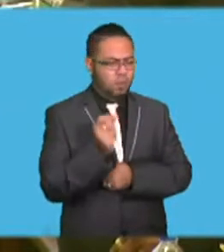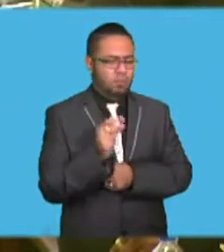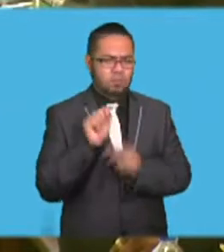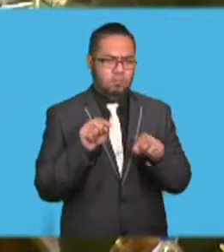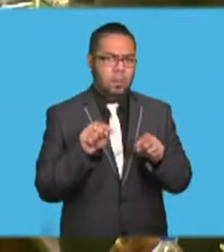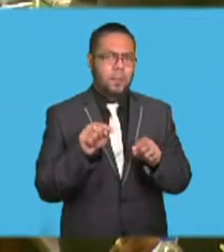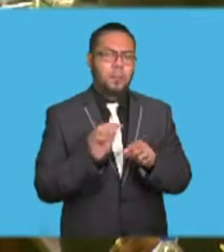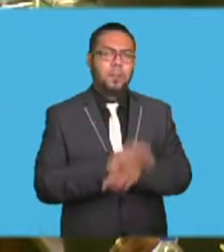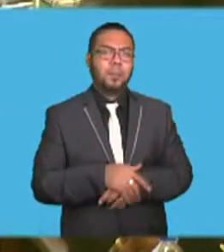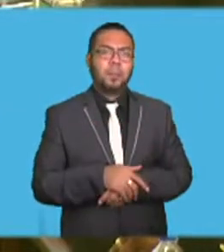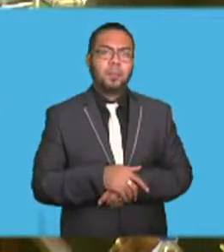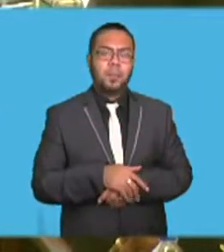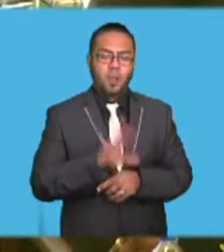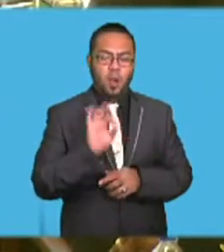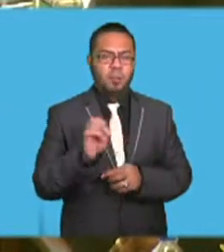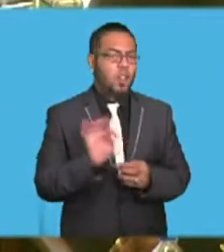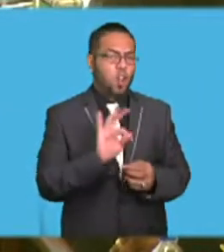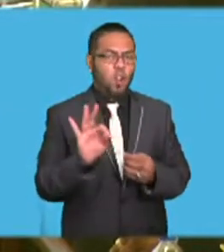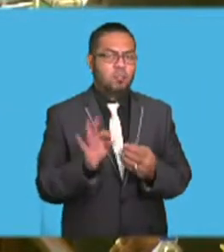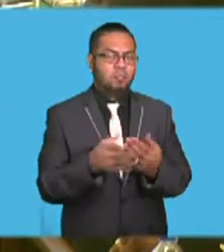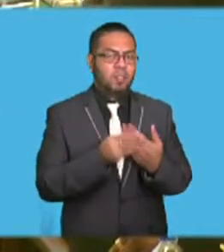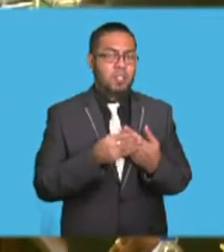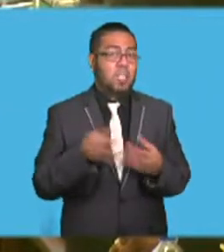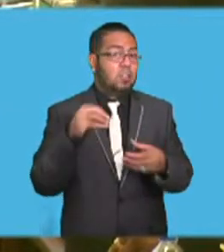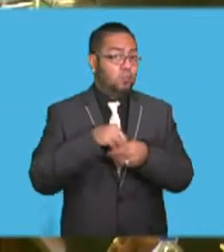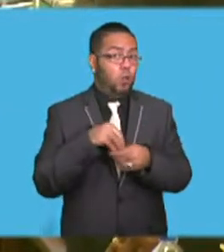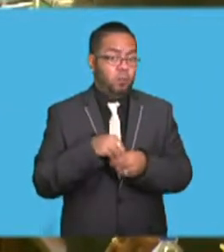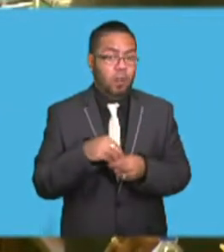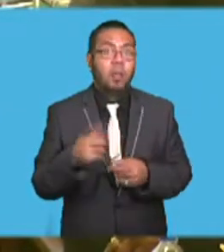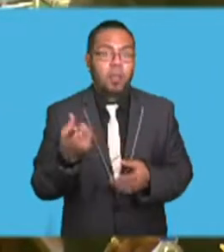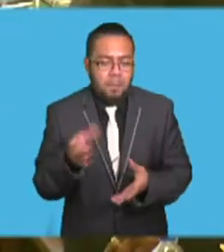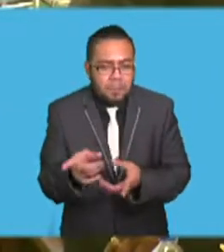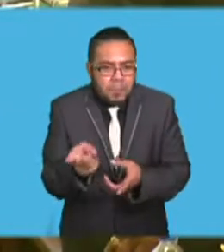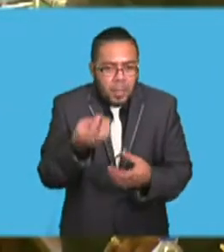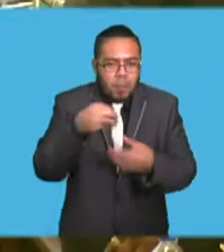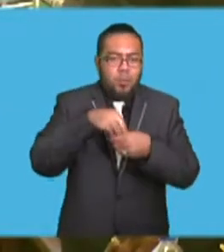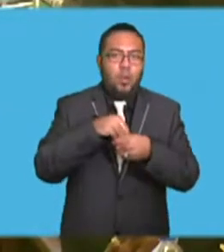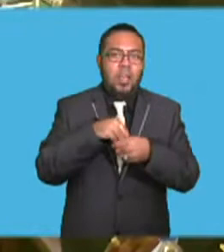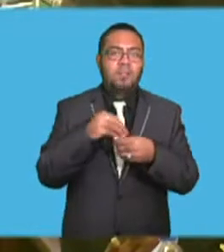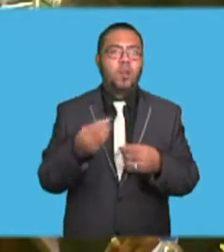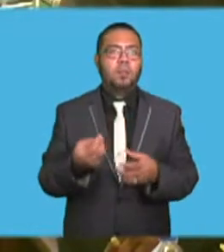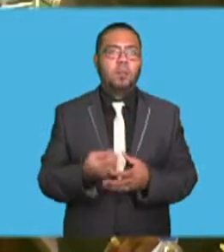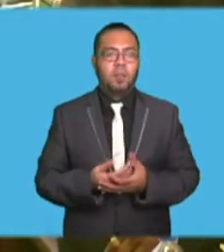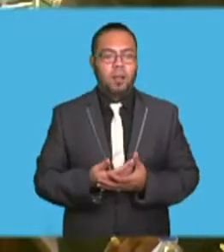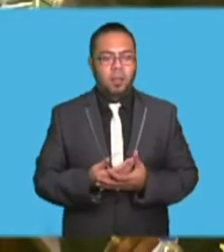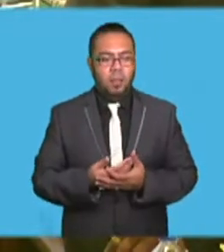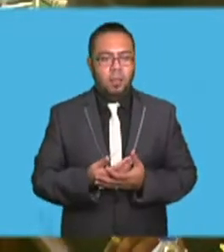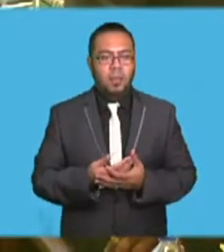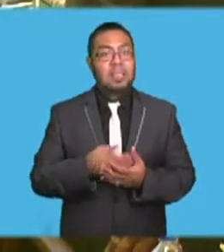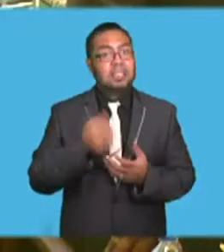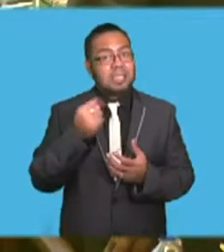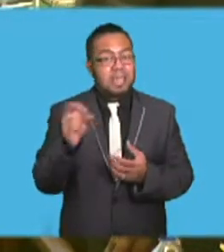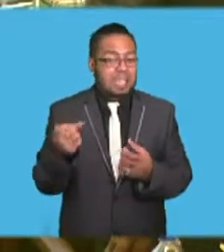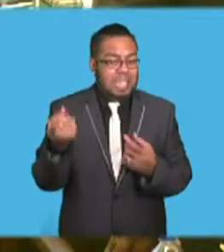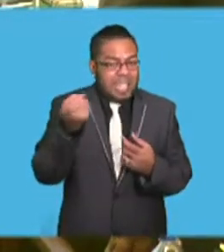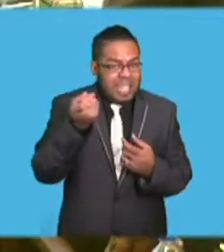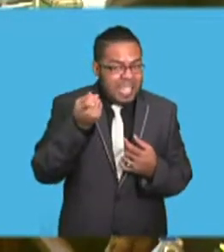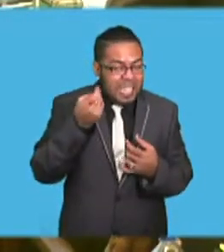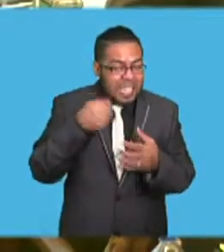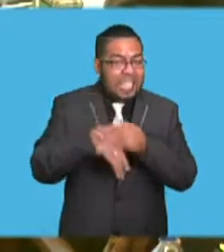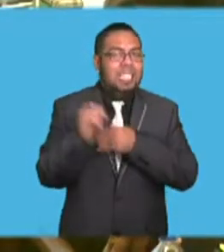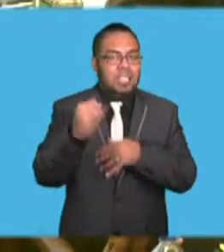the non-party stakeholders' involvement in the Paris Agreement. And they have an initiative called the We Are Still Lead Initiative that's still